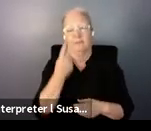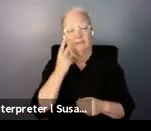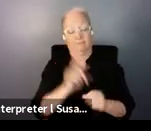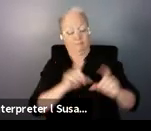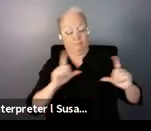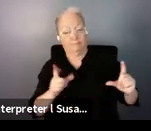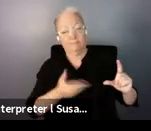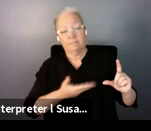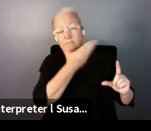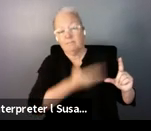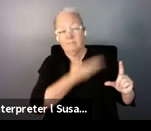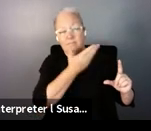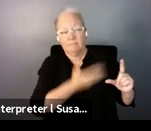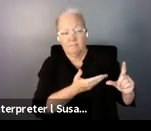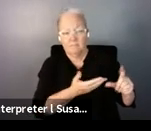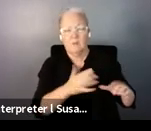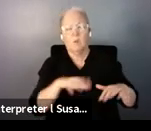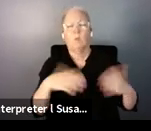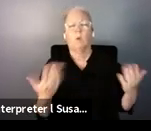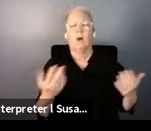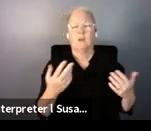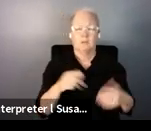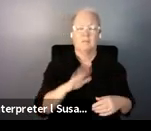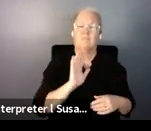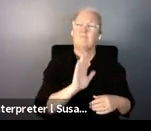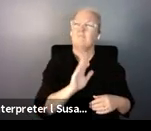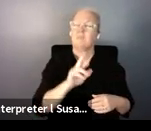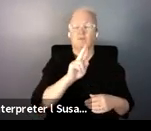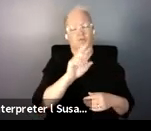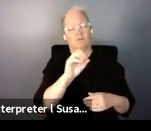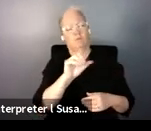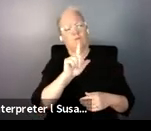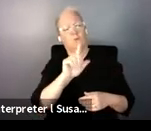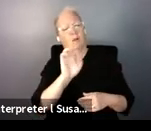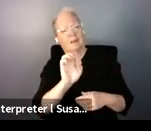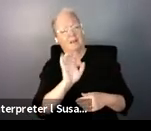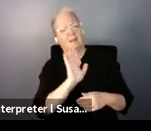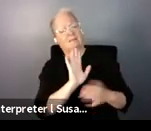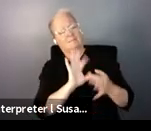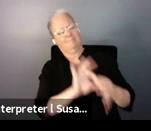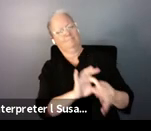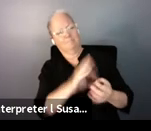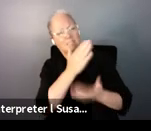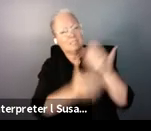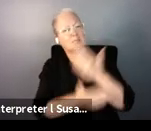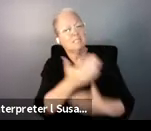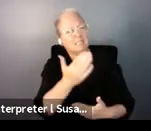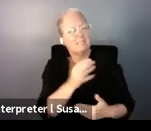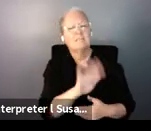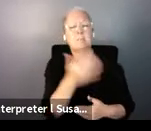role of support in disability related costs, which are all those costs that persons with disabilities are facing